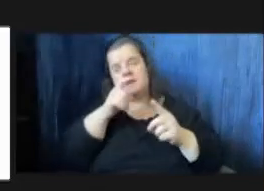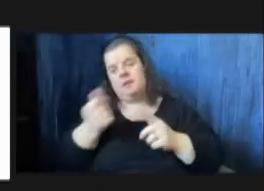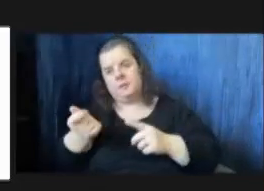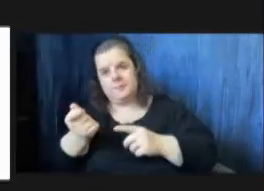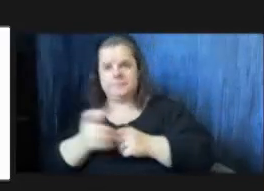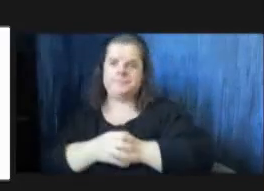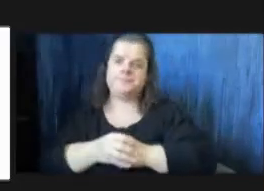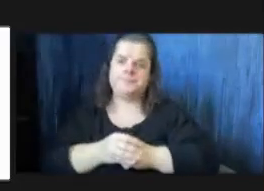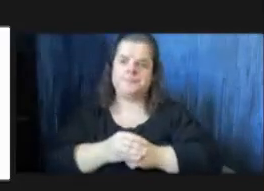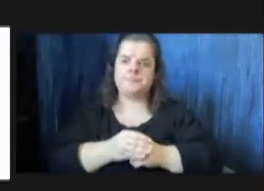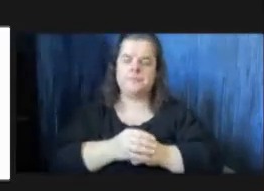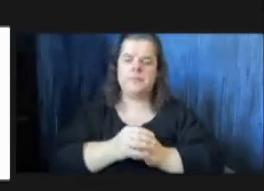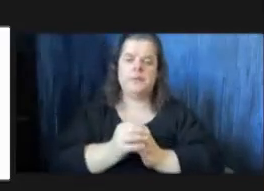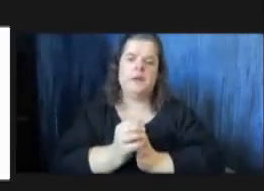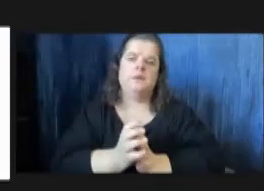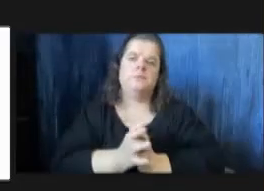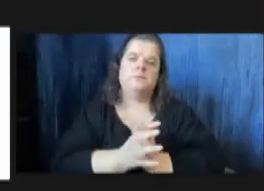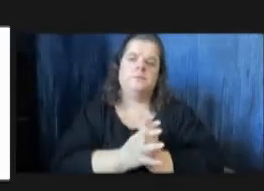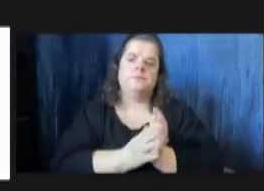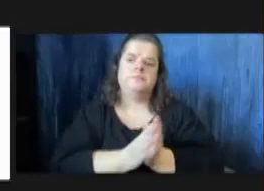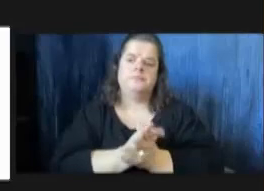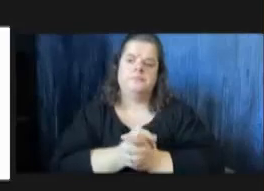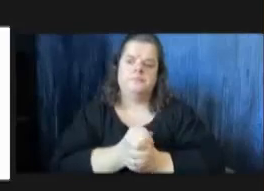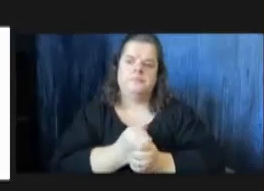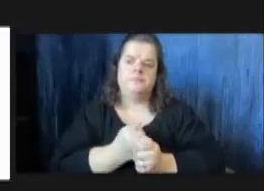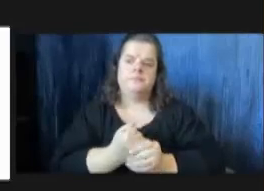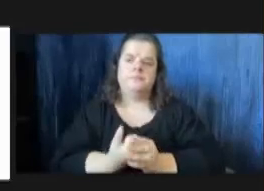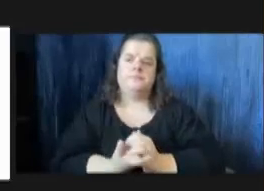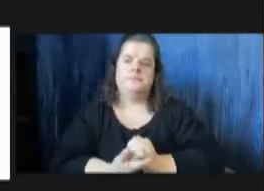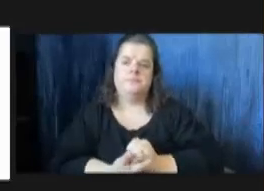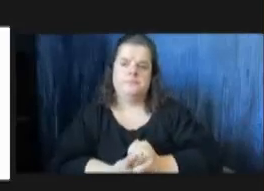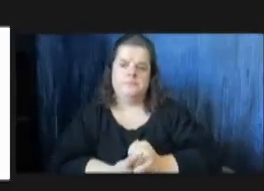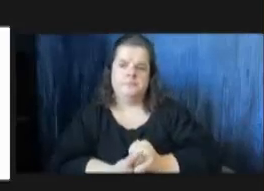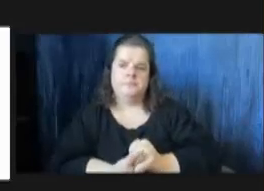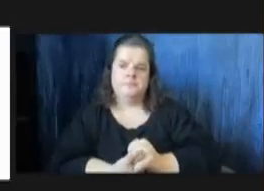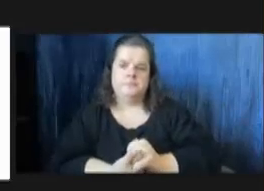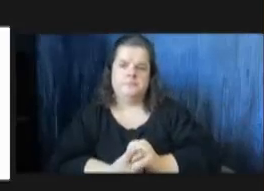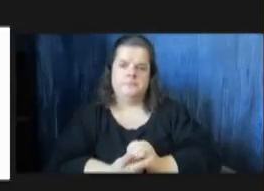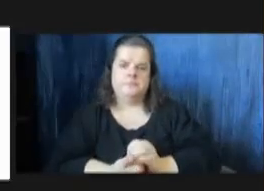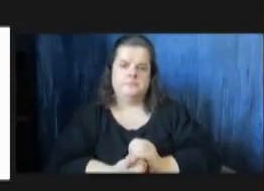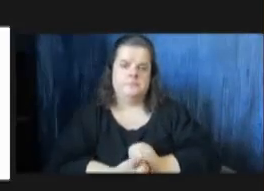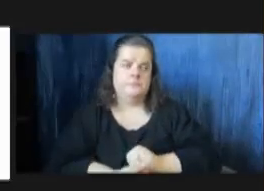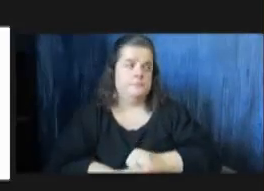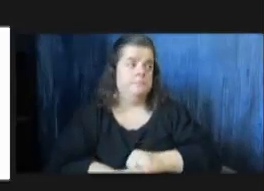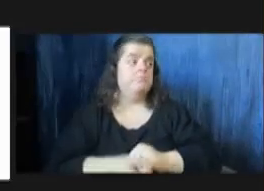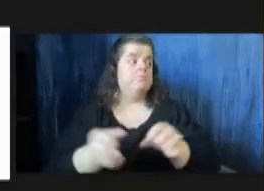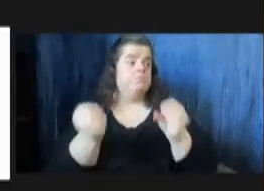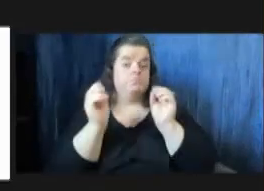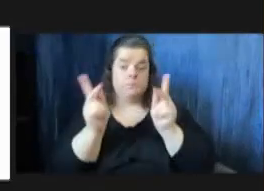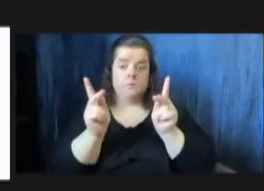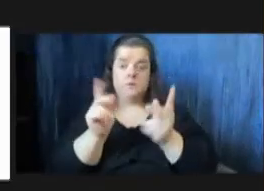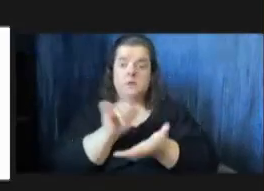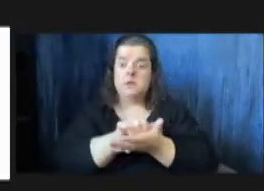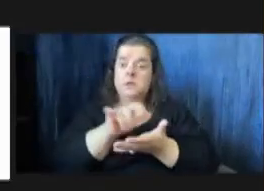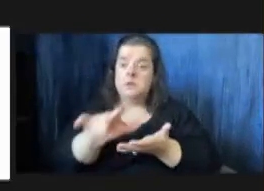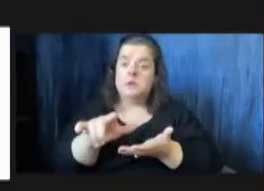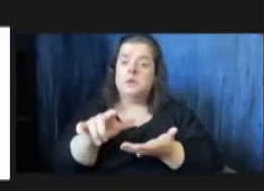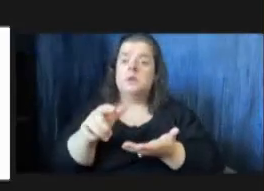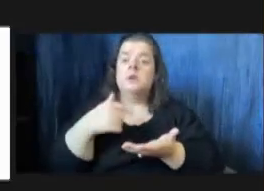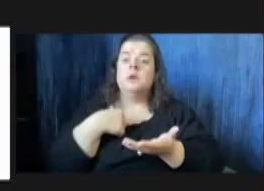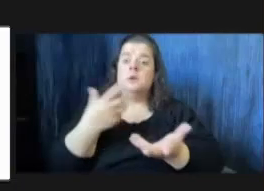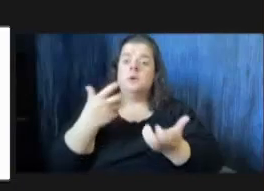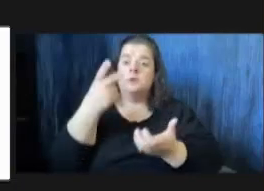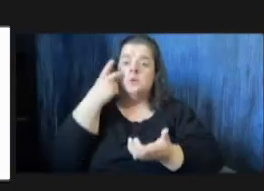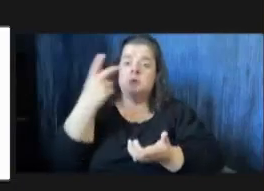right okay uh that's it i i would just really like to